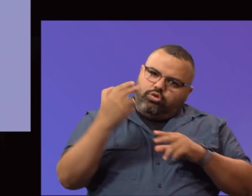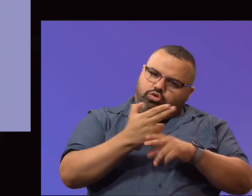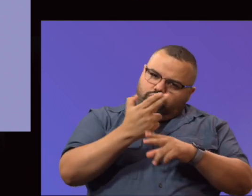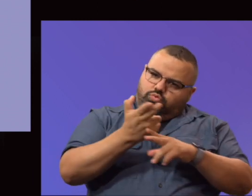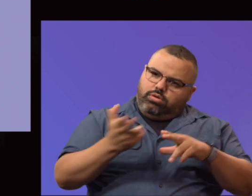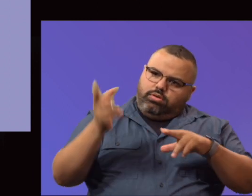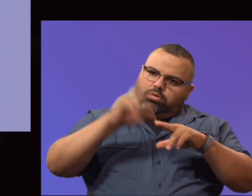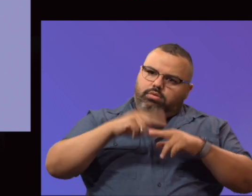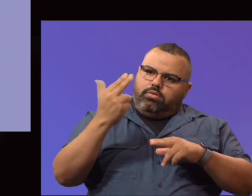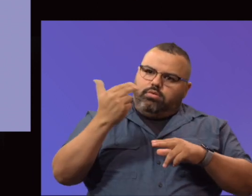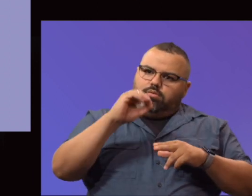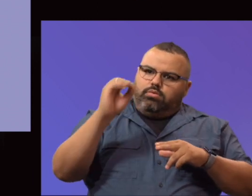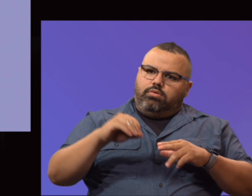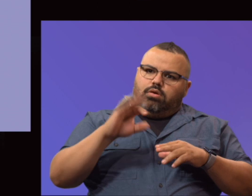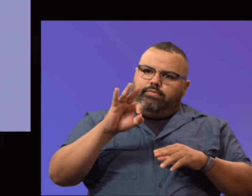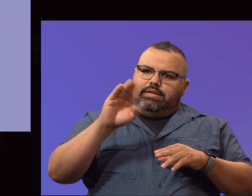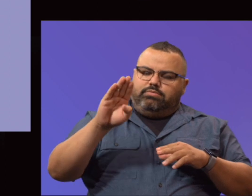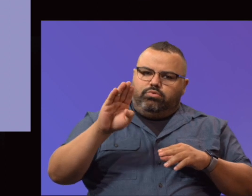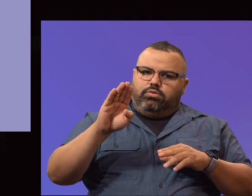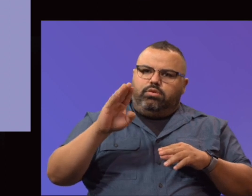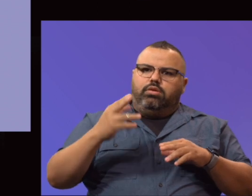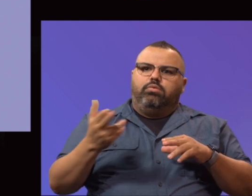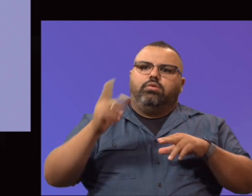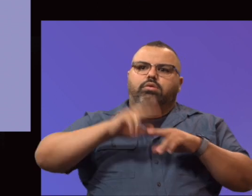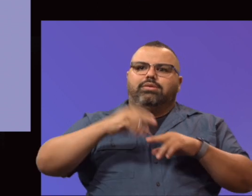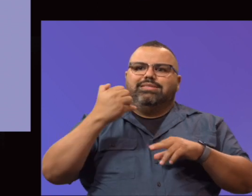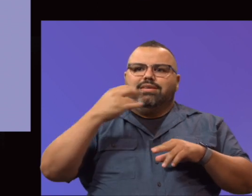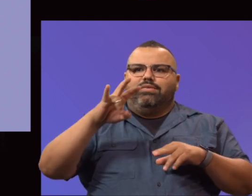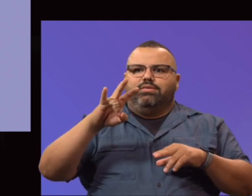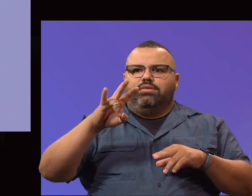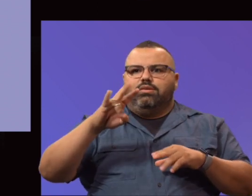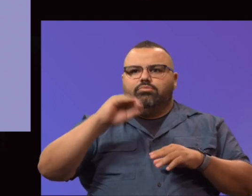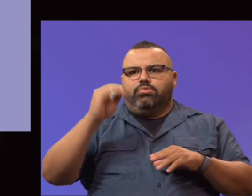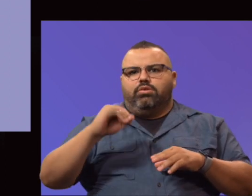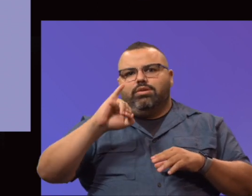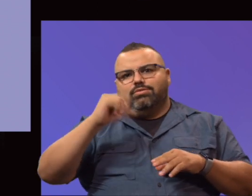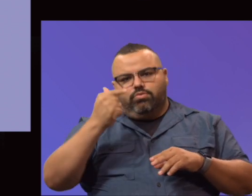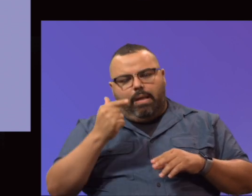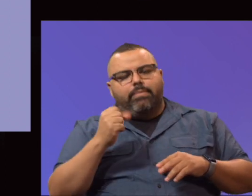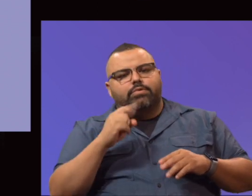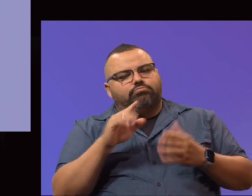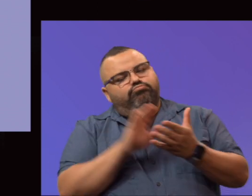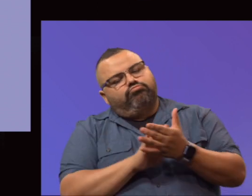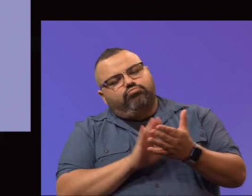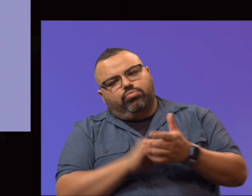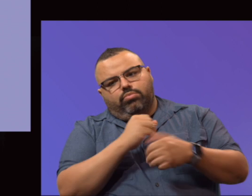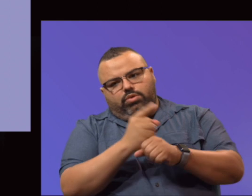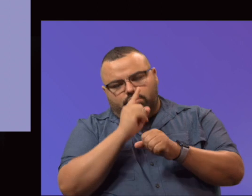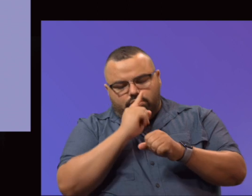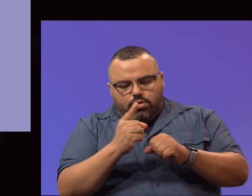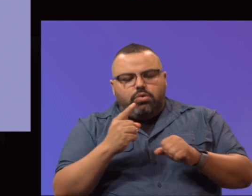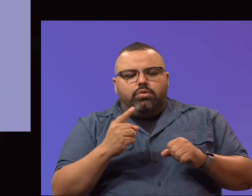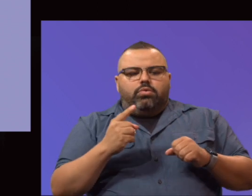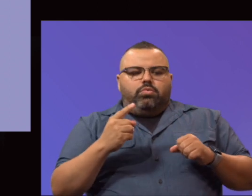Instagram. So kudos for ensuring that we shifted our marketing to make sure that we're available to students